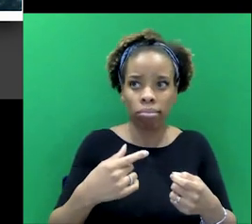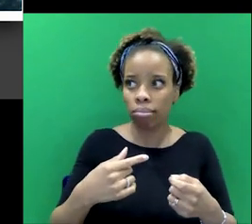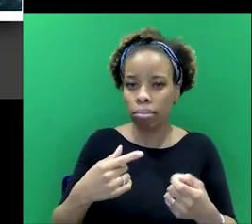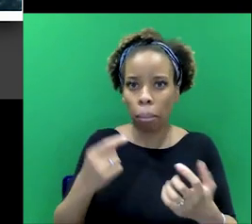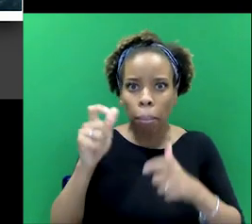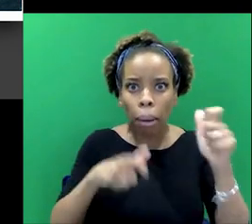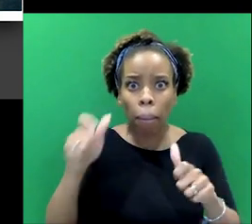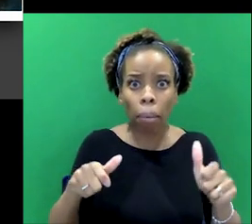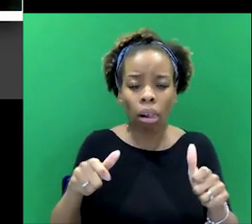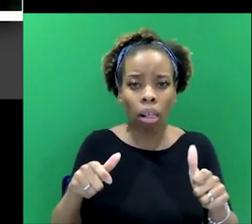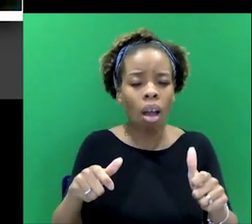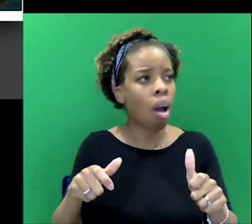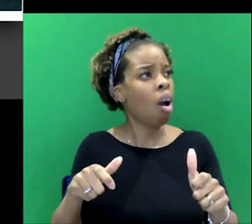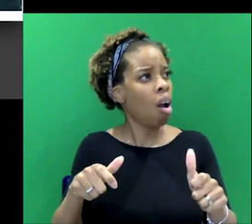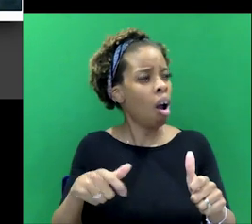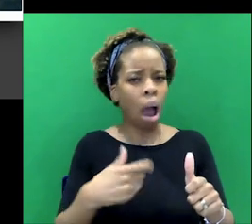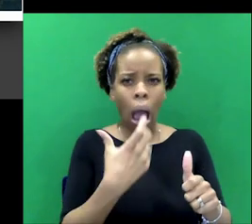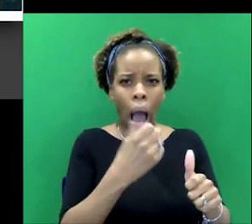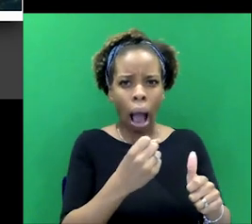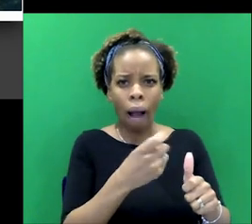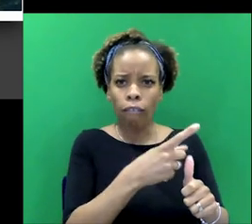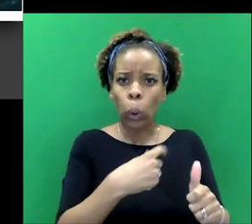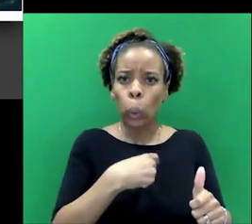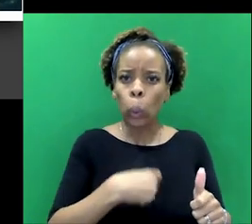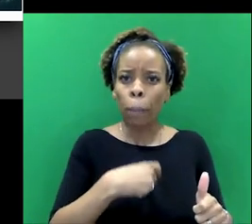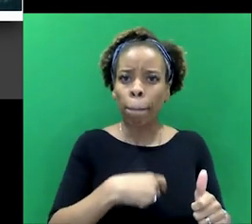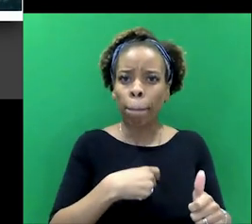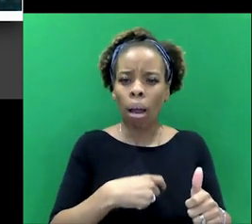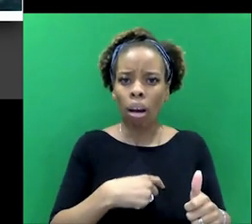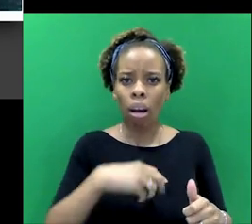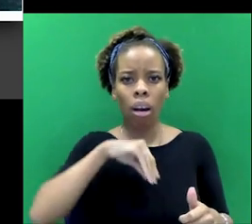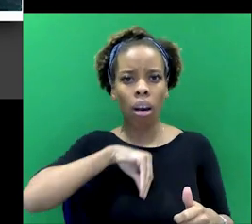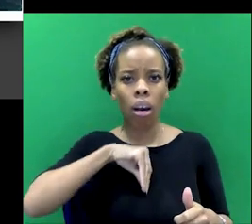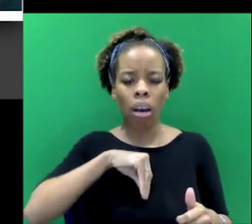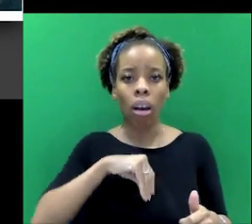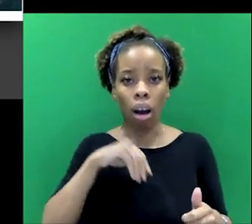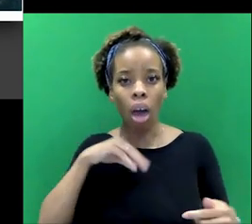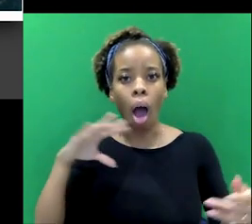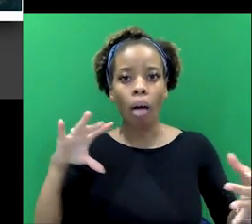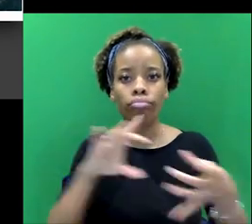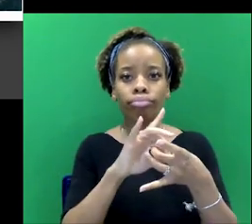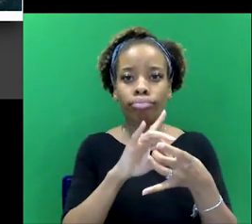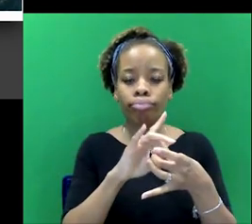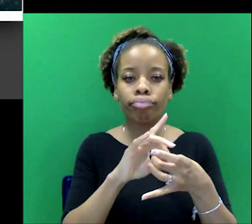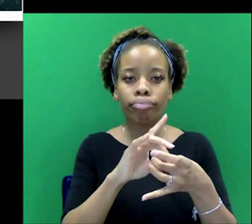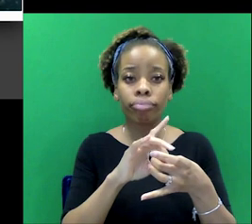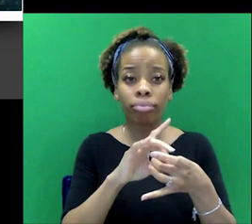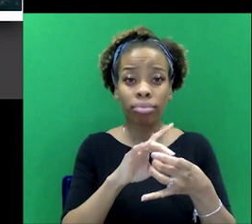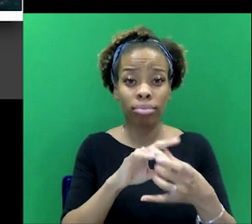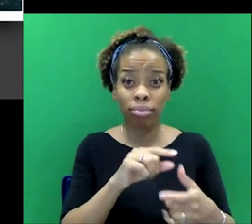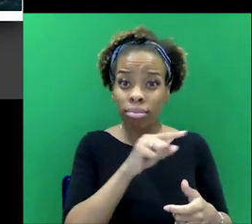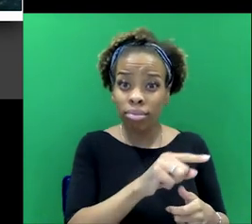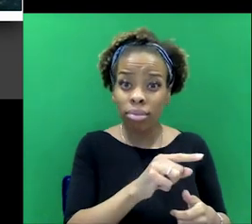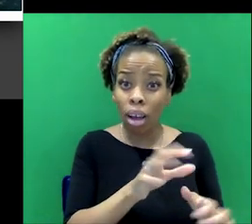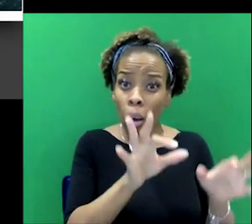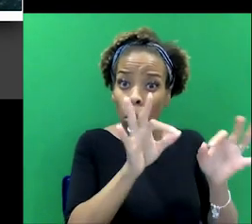somebody who's a saint, he's somebody who's troubled, he's very humane in that way. And he is, um, like he's got all, all the faults